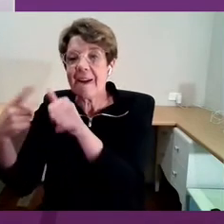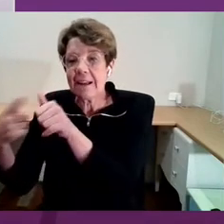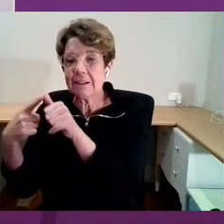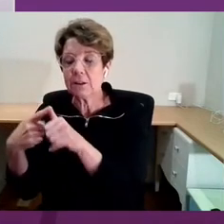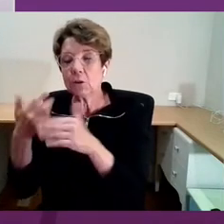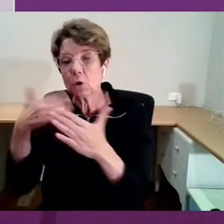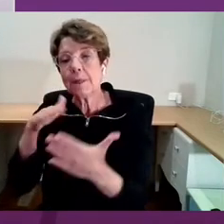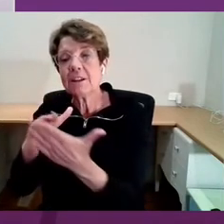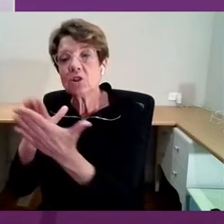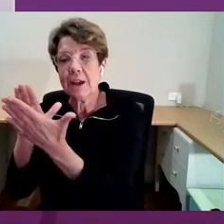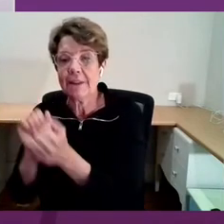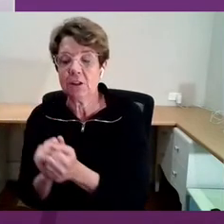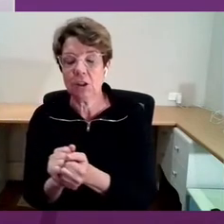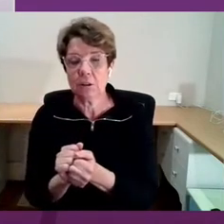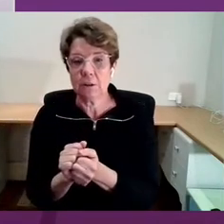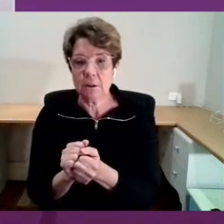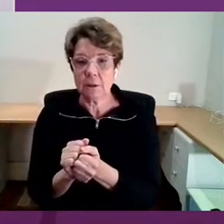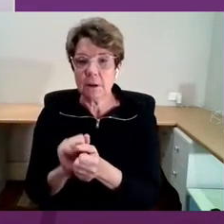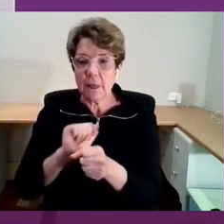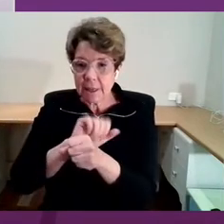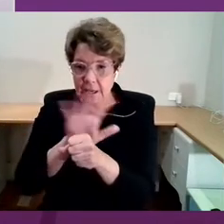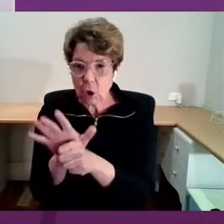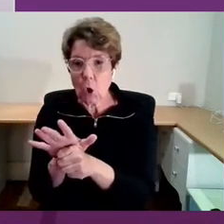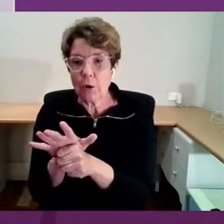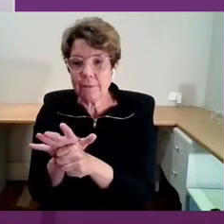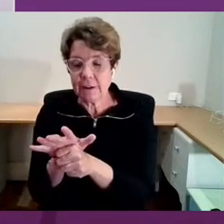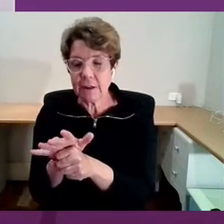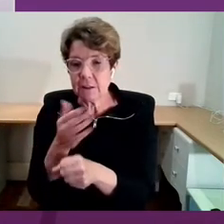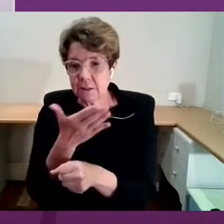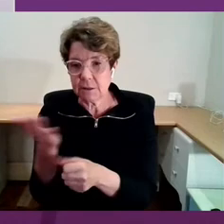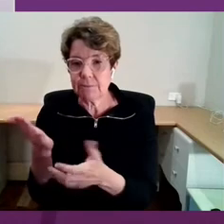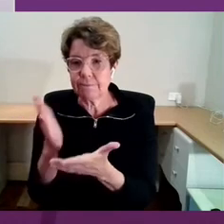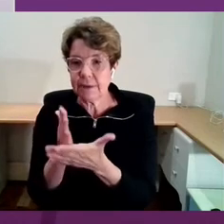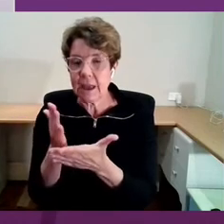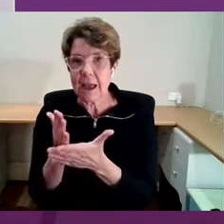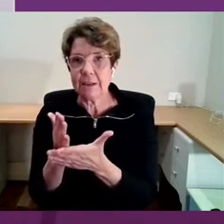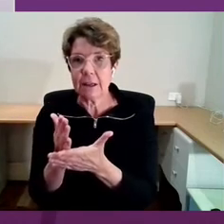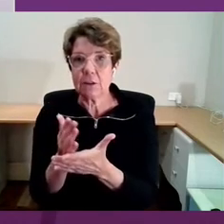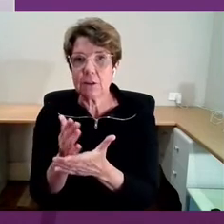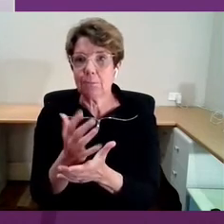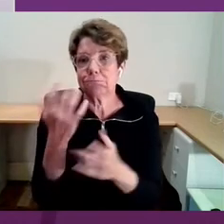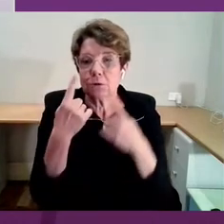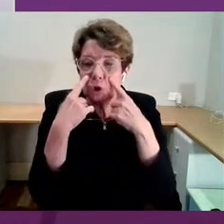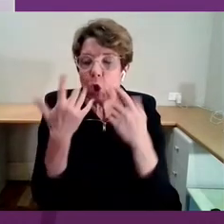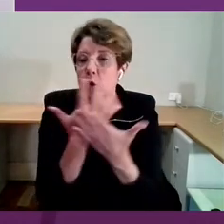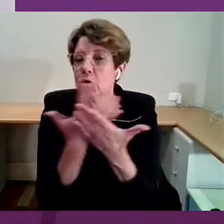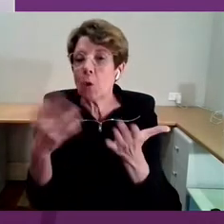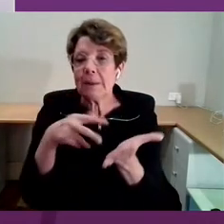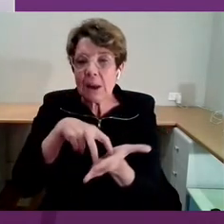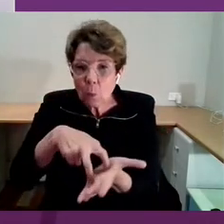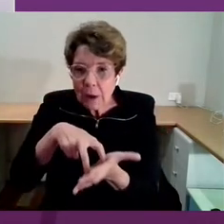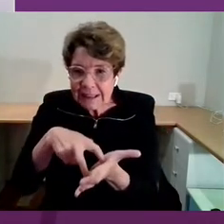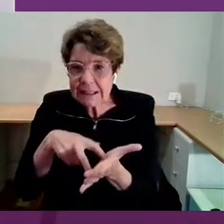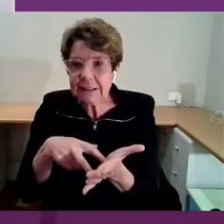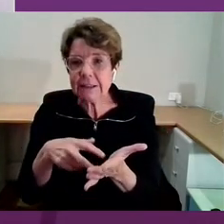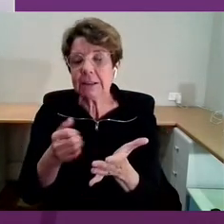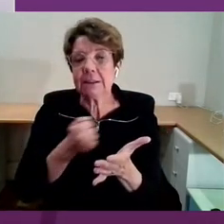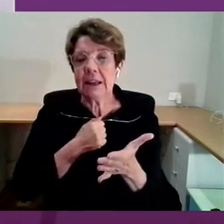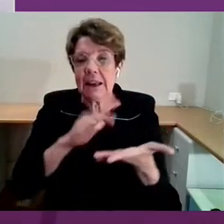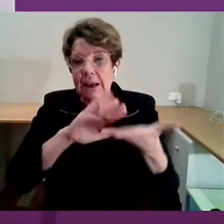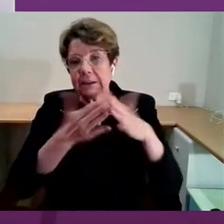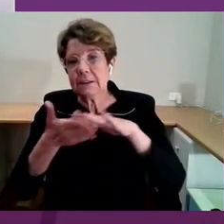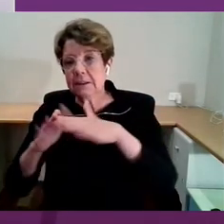COVID, in a stealthy way, has exposed so many weaknesses in our structures and societies, and this is a big one.